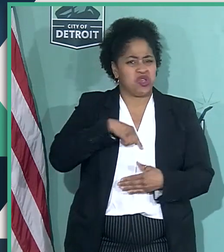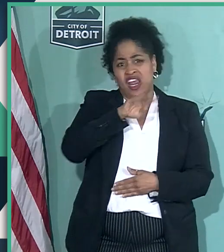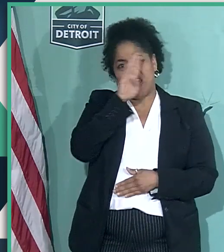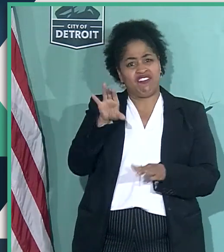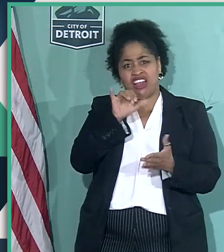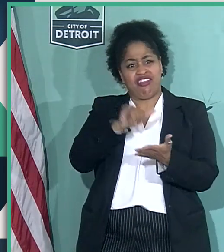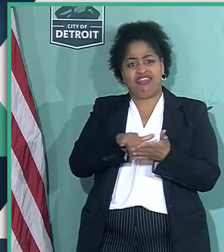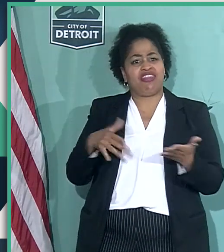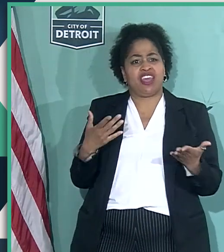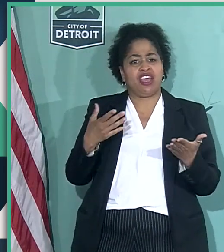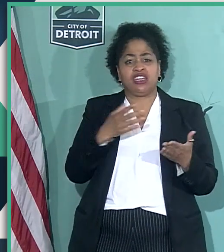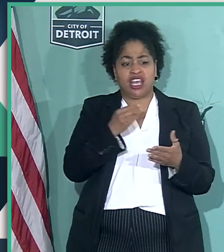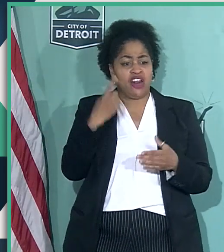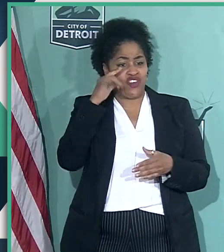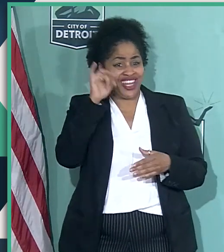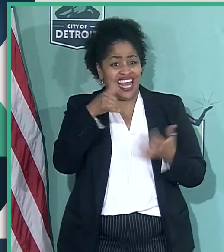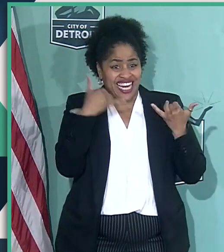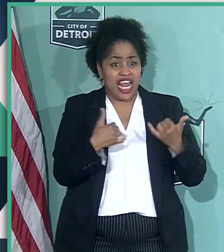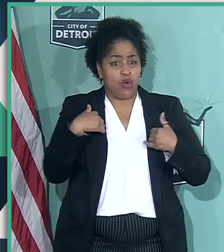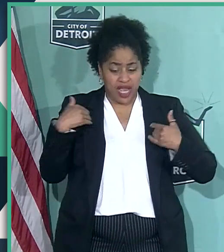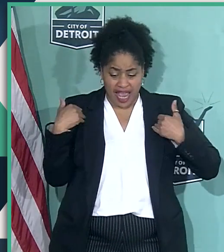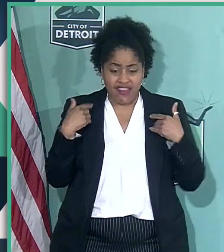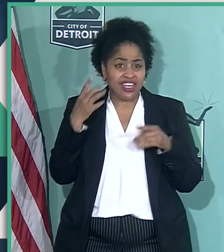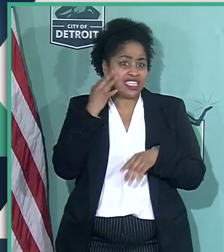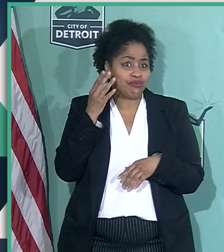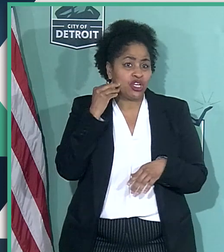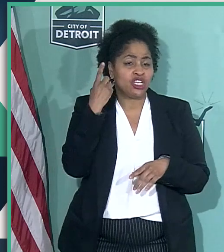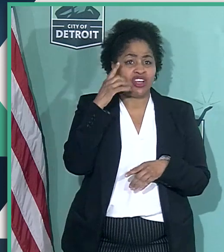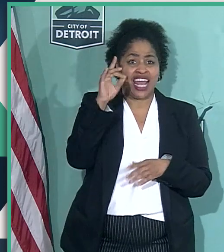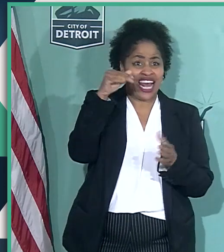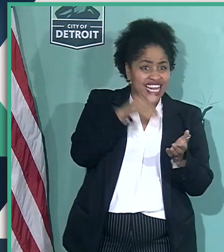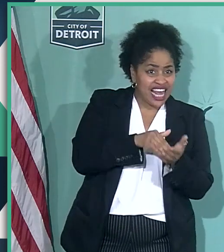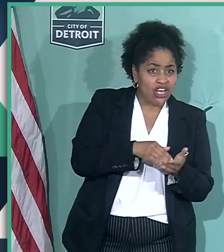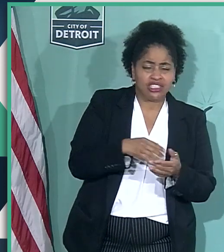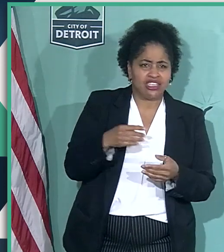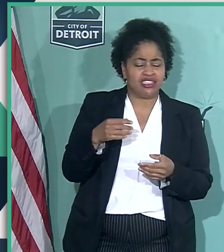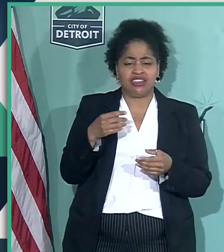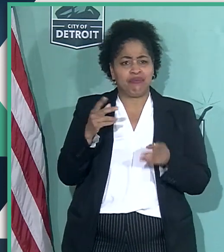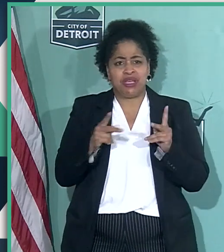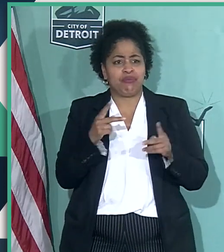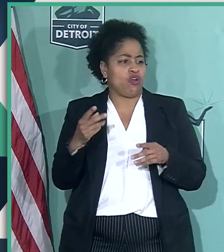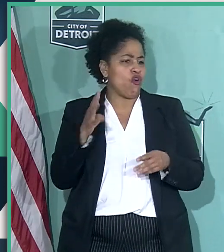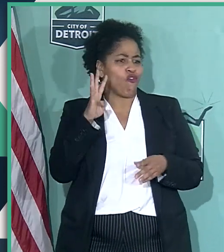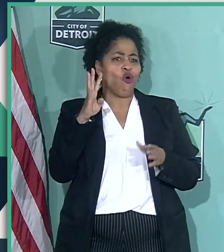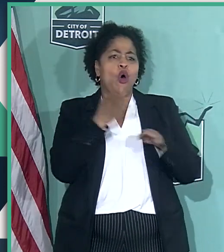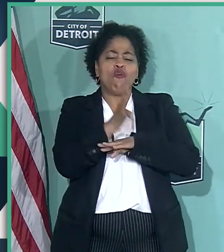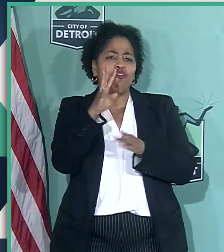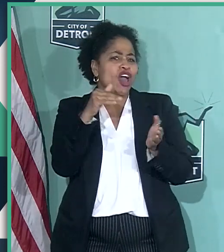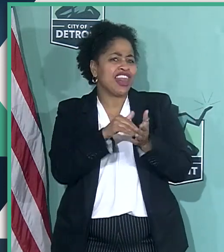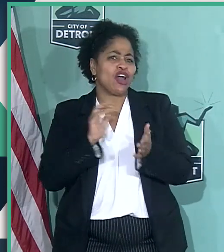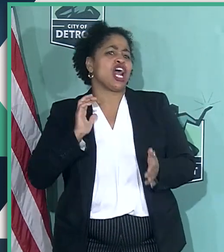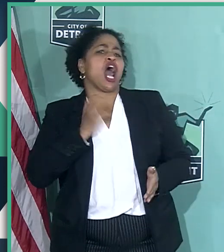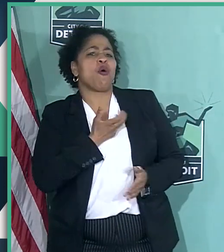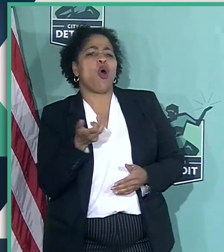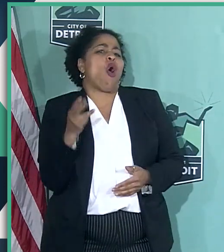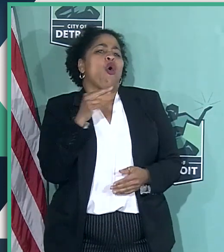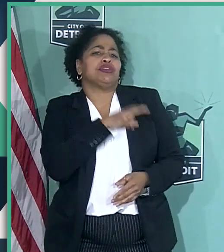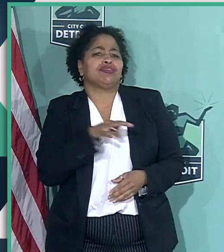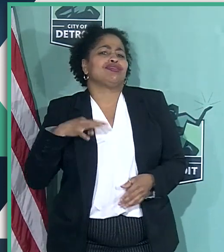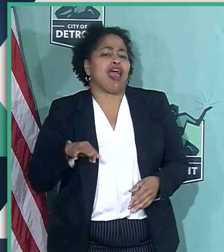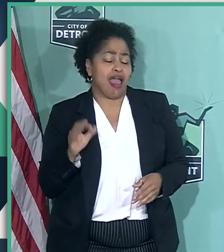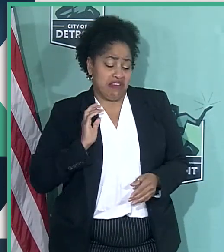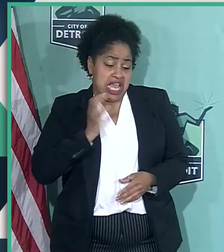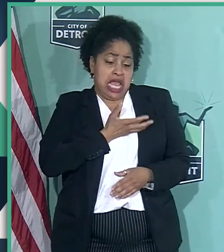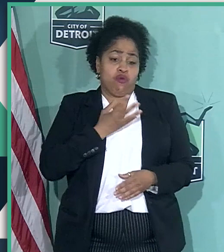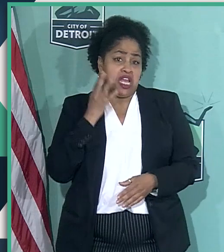we now have an experience. With 8,000 people, we've tested more than 4,000 of our own employees. And our experience has been